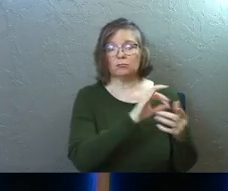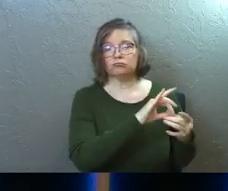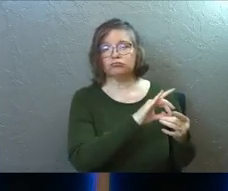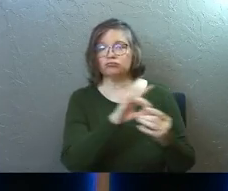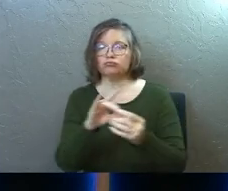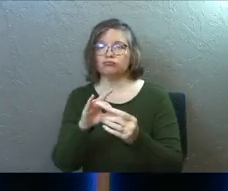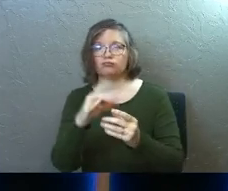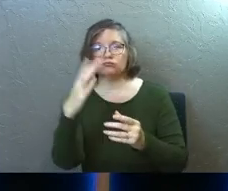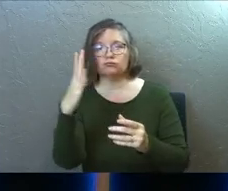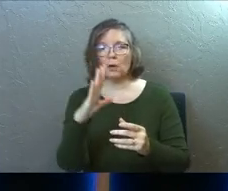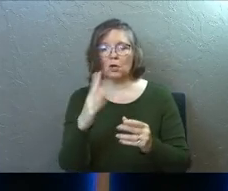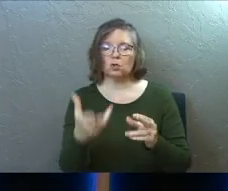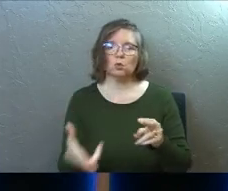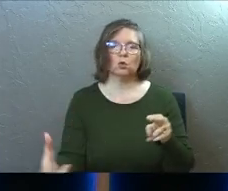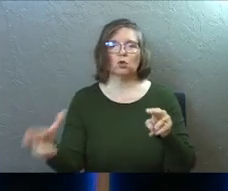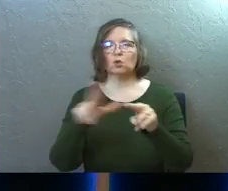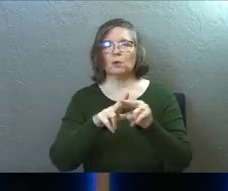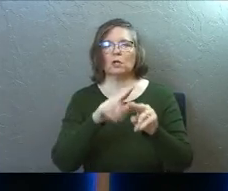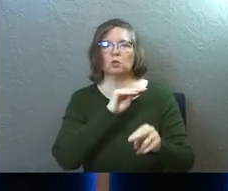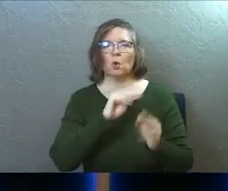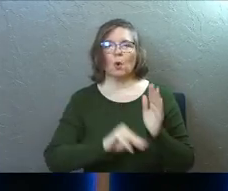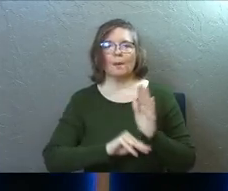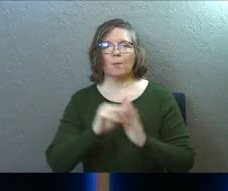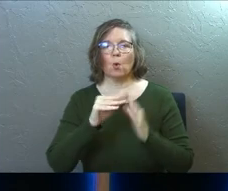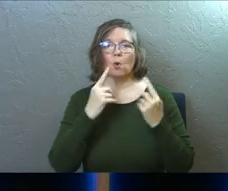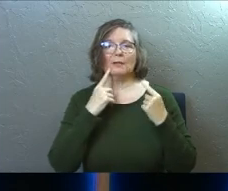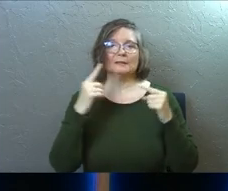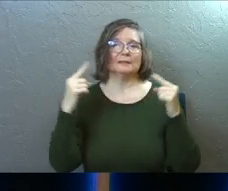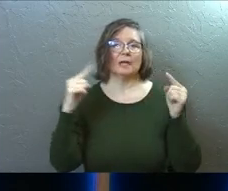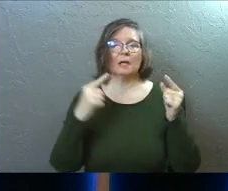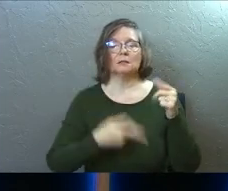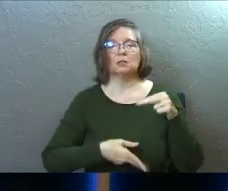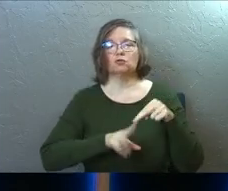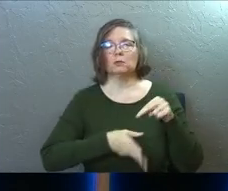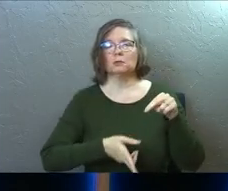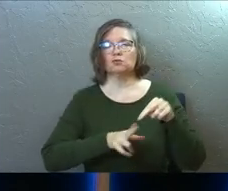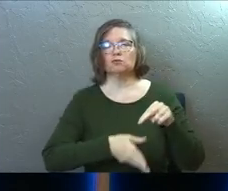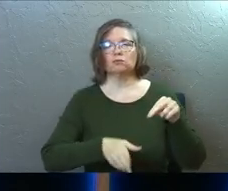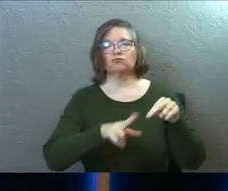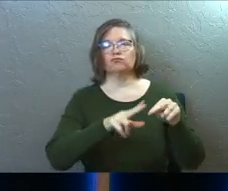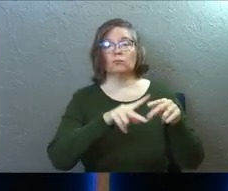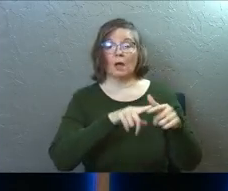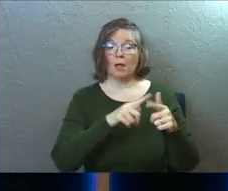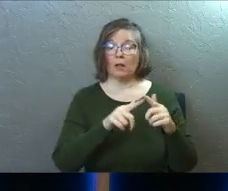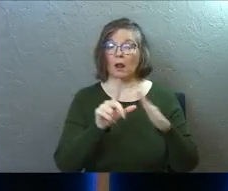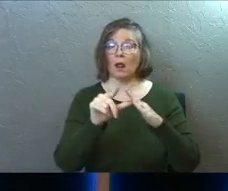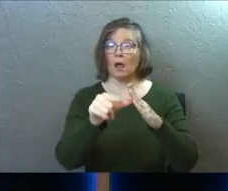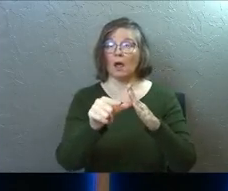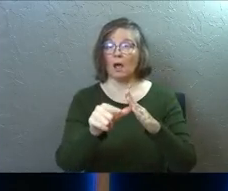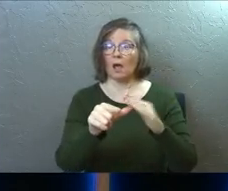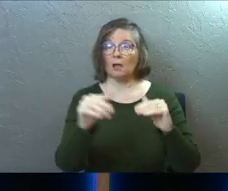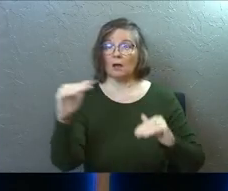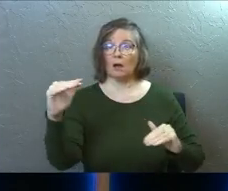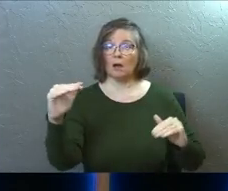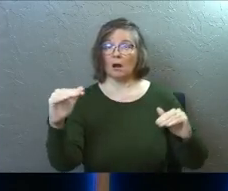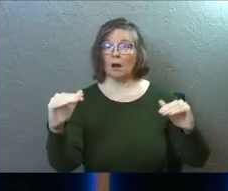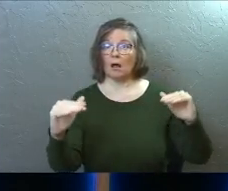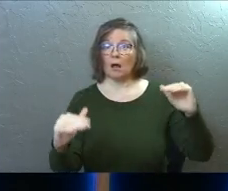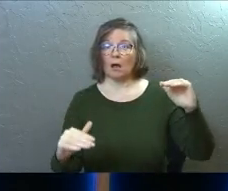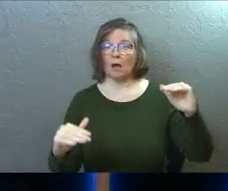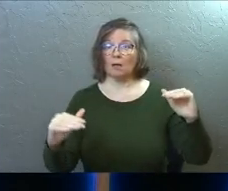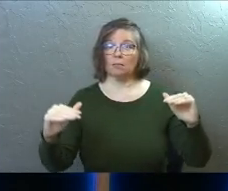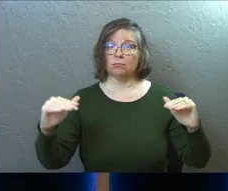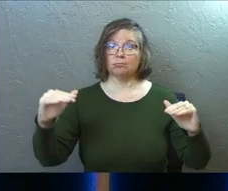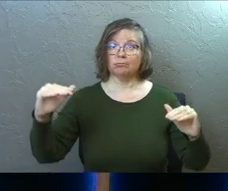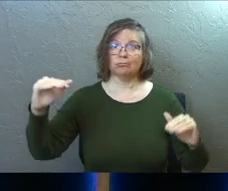back together again. You increase your moral successes and eventually your moral successes will outweigh your sins.